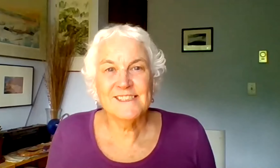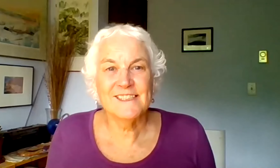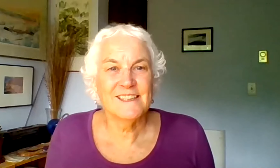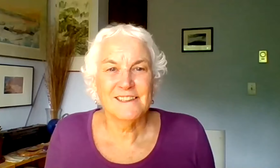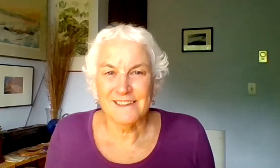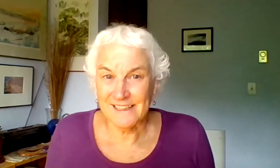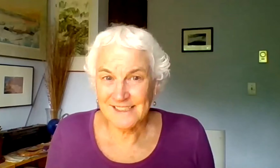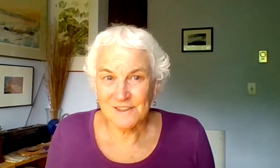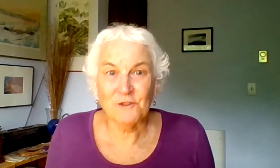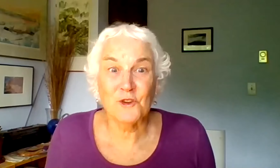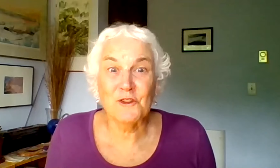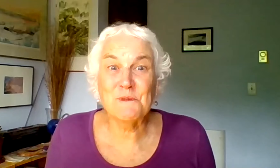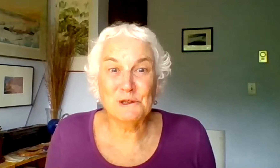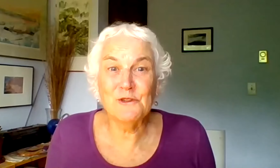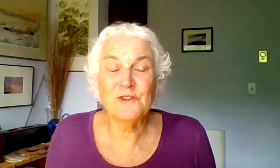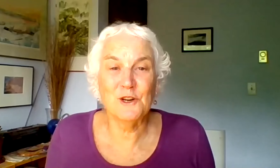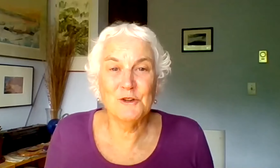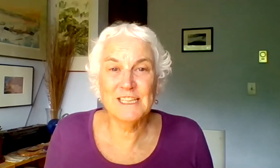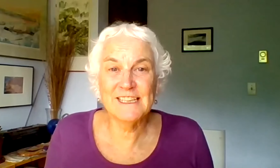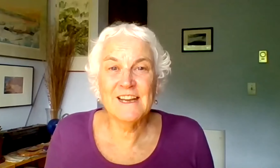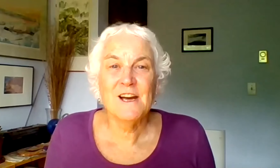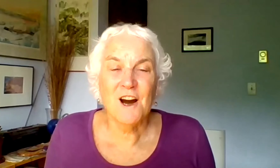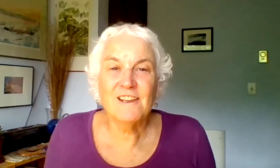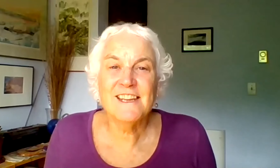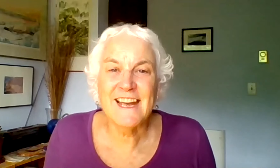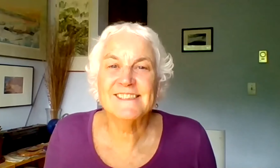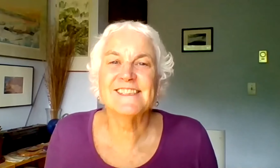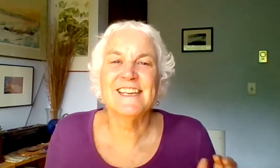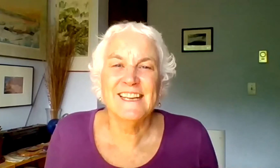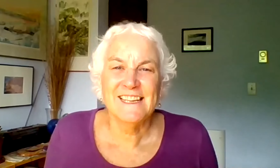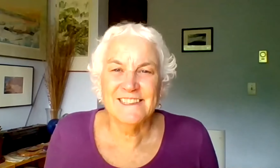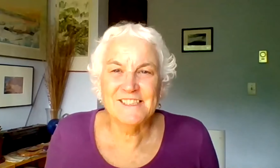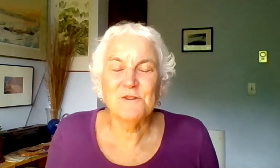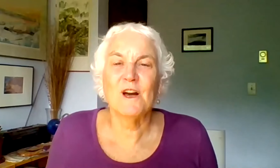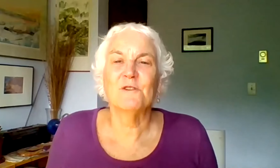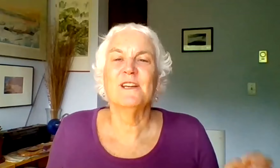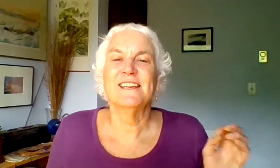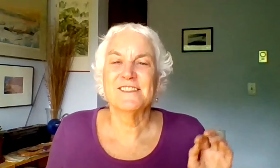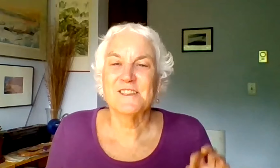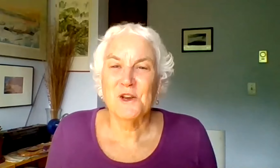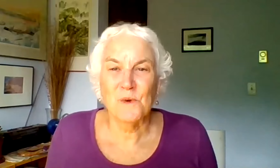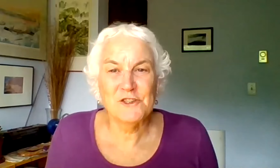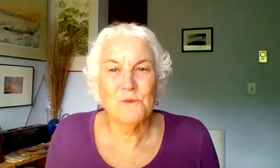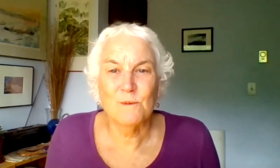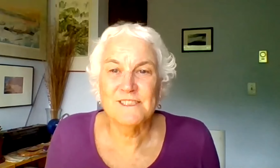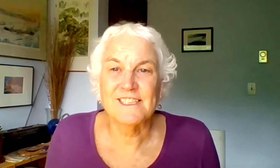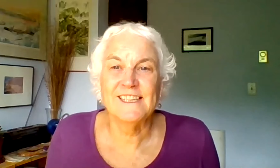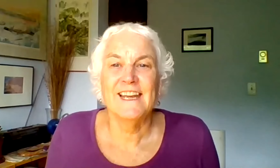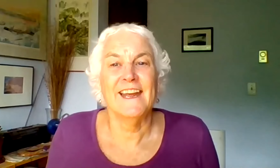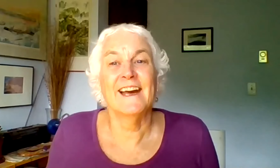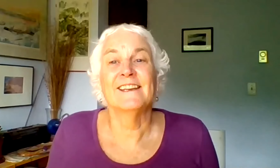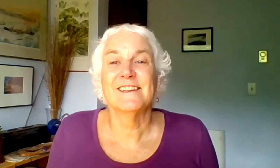Maggie Winston, Lucy Oden, Holly Yancey, Lacey Rodriguez, Rachel